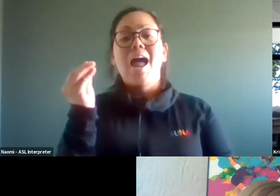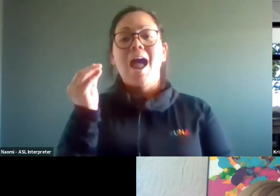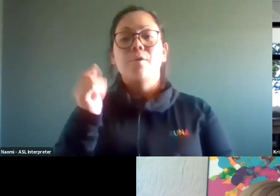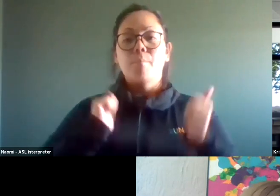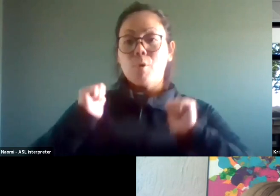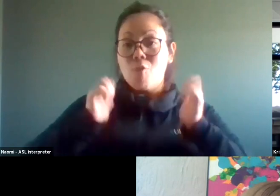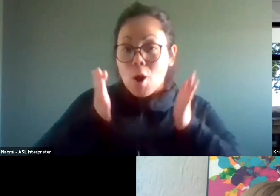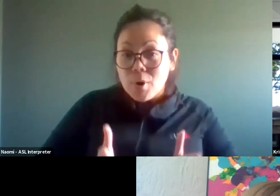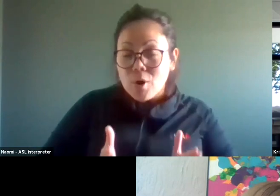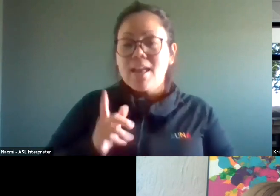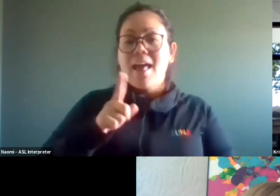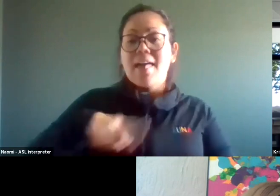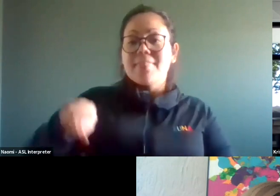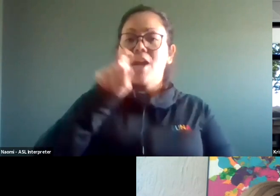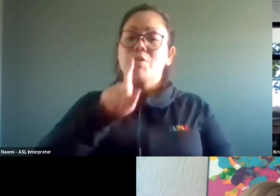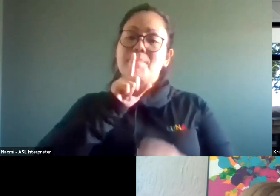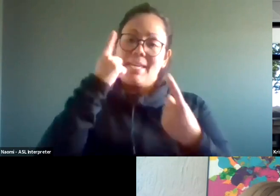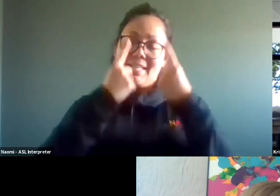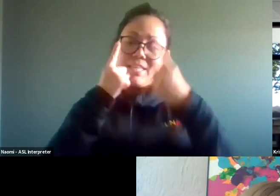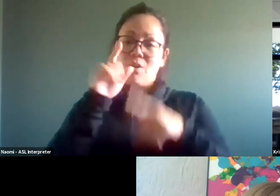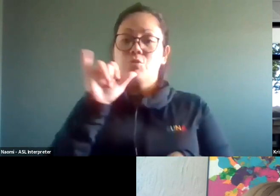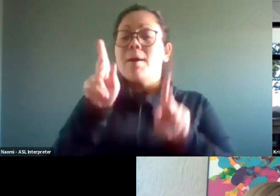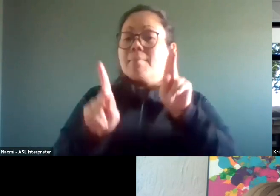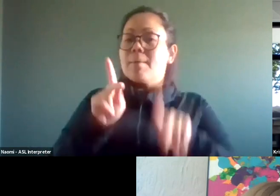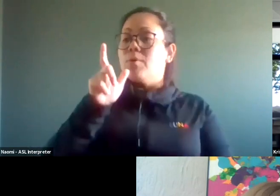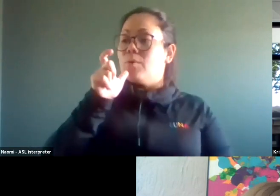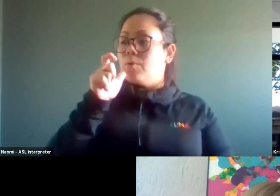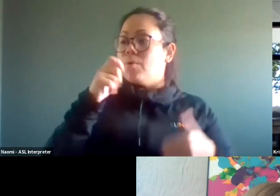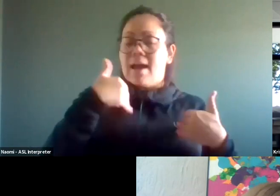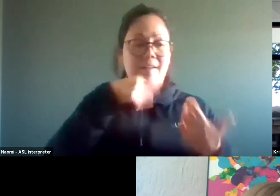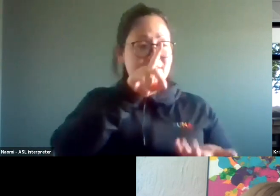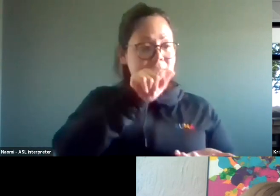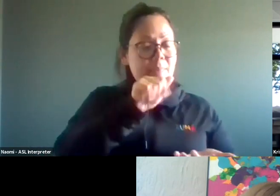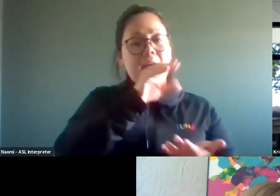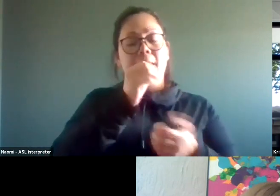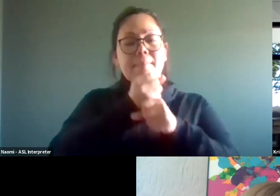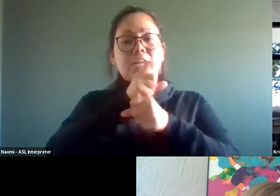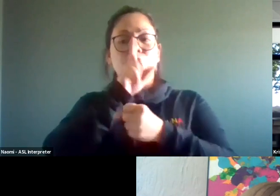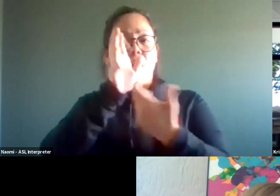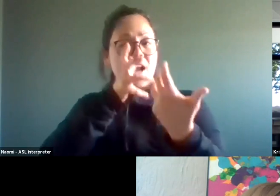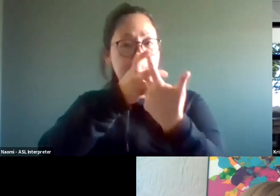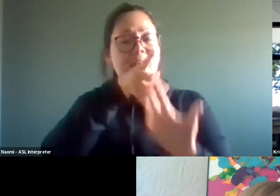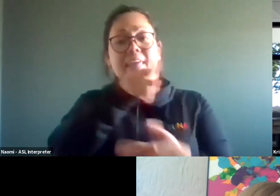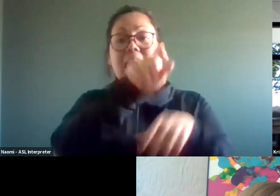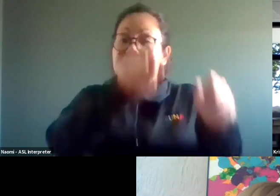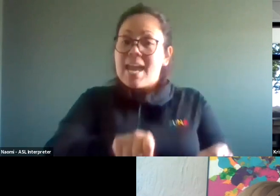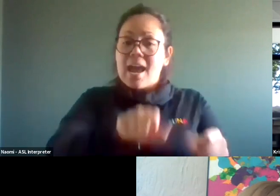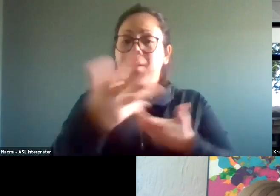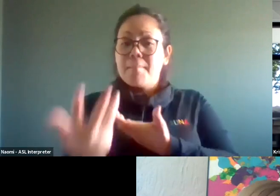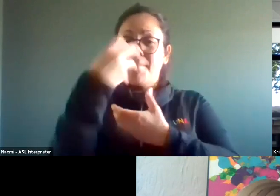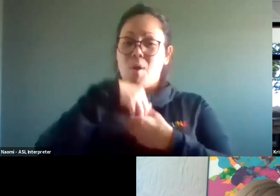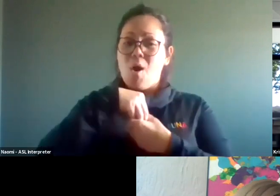performers should also be considered people with disabilities and making accommodations to make sure they can become a part,